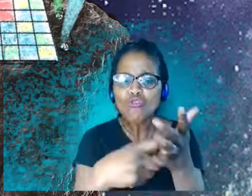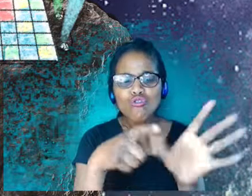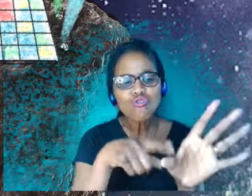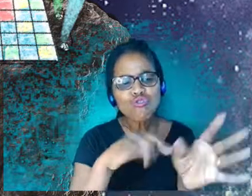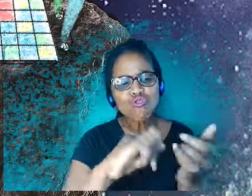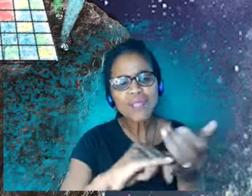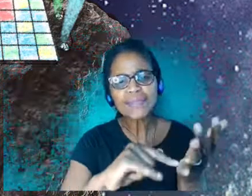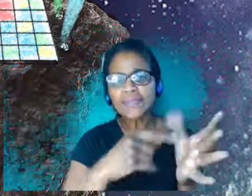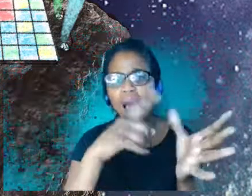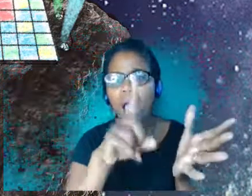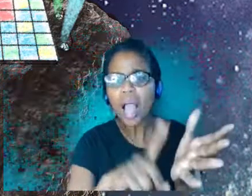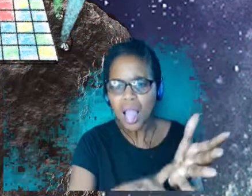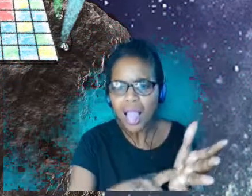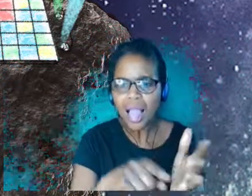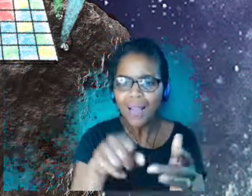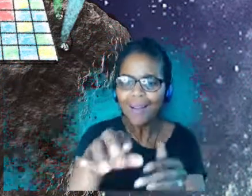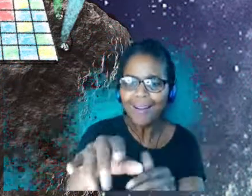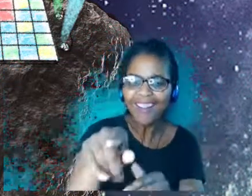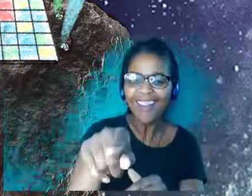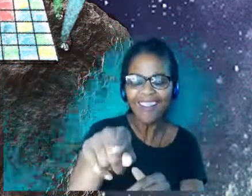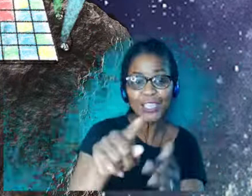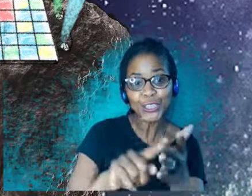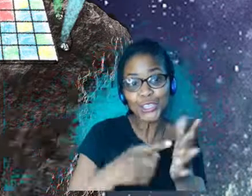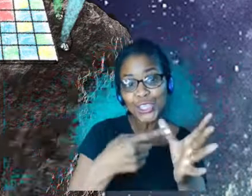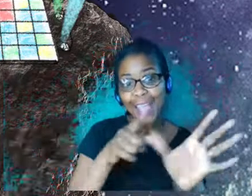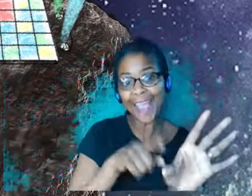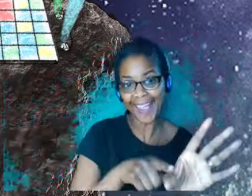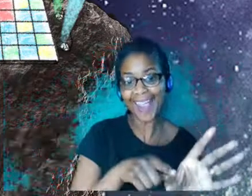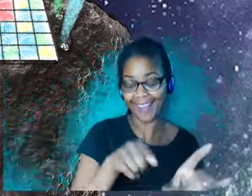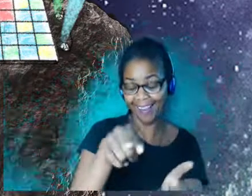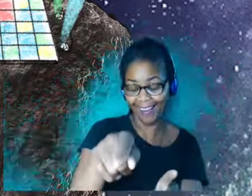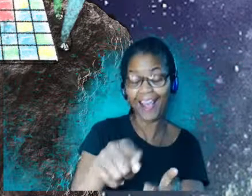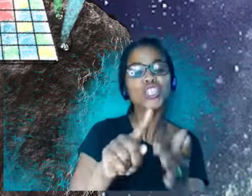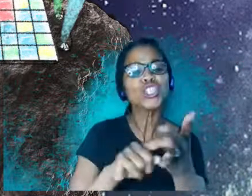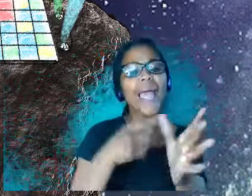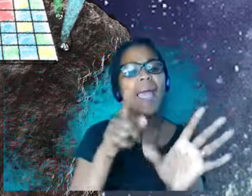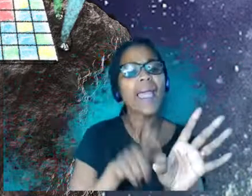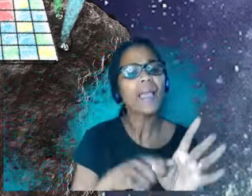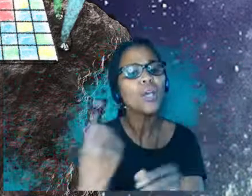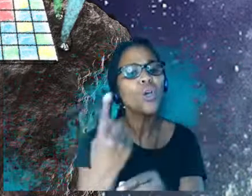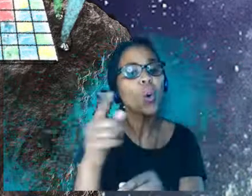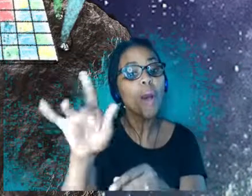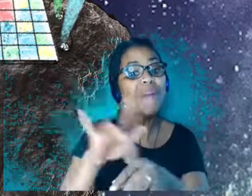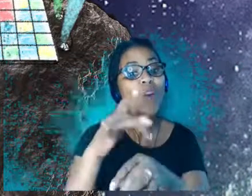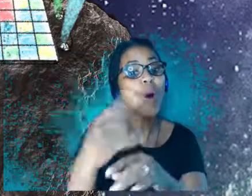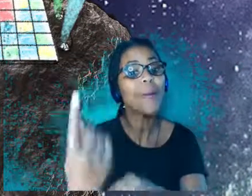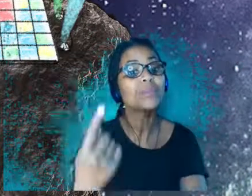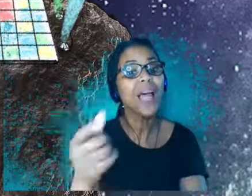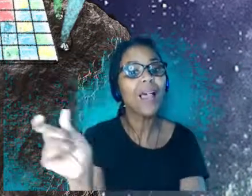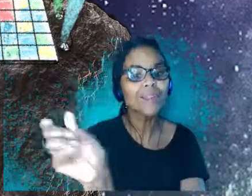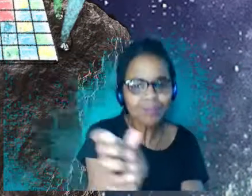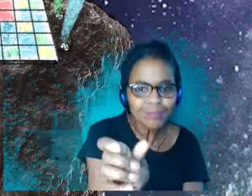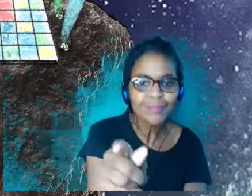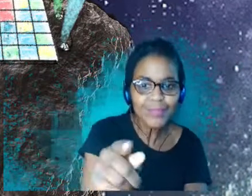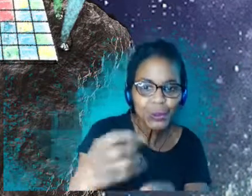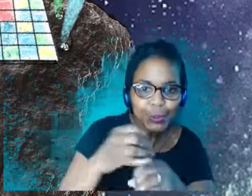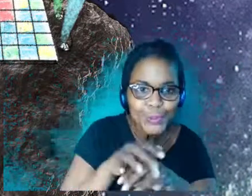for this show. And it's just really lovely to be able to go, yeah, well, you know, we'll have like a little piece of everybody in this in this space.